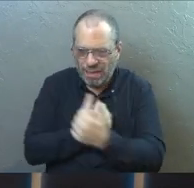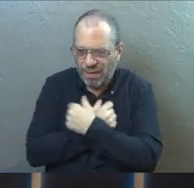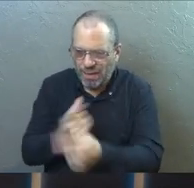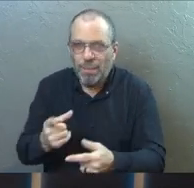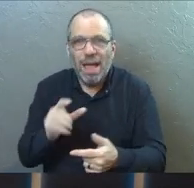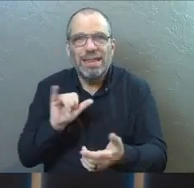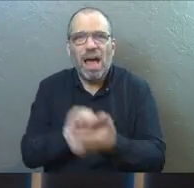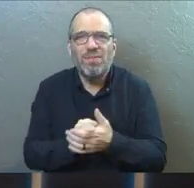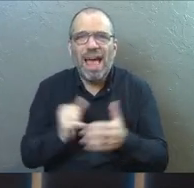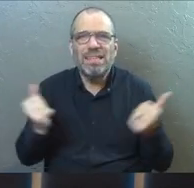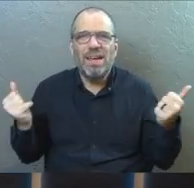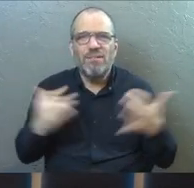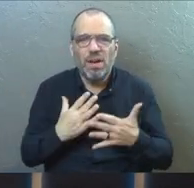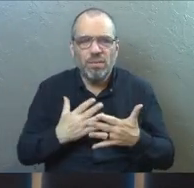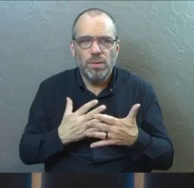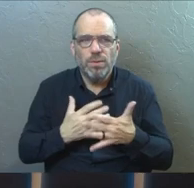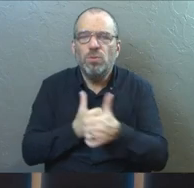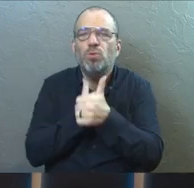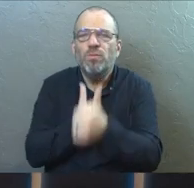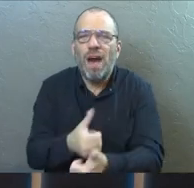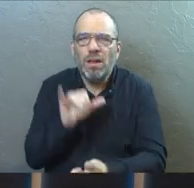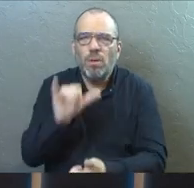a fearful path to walk.